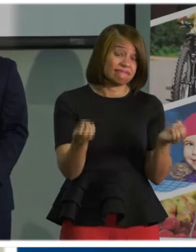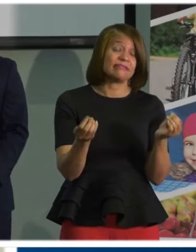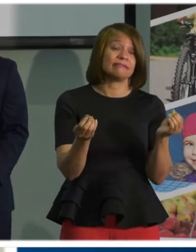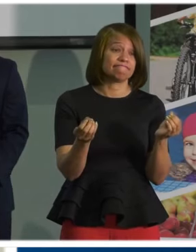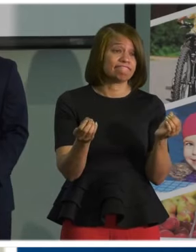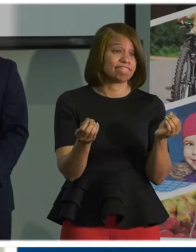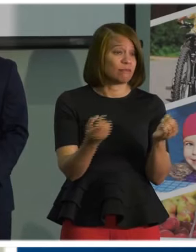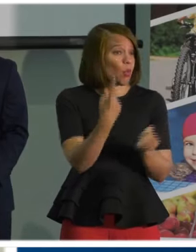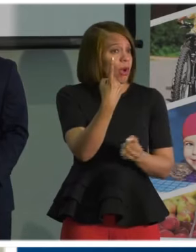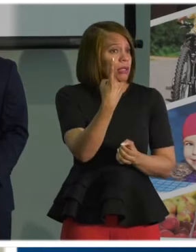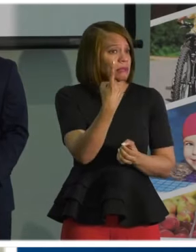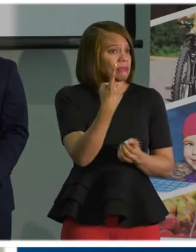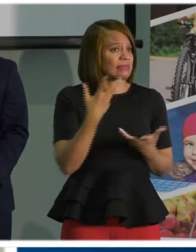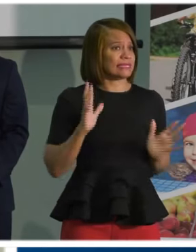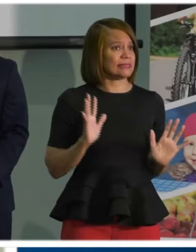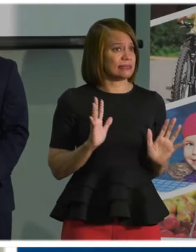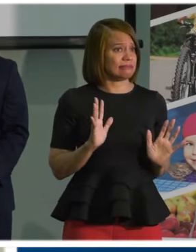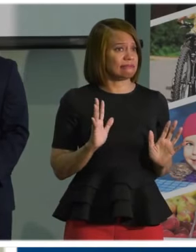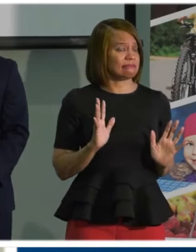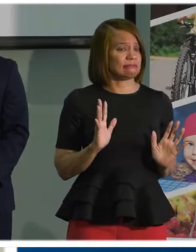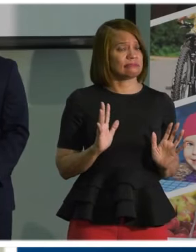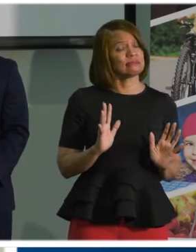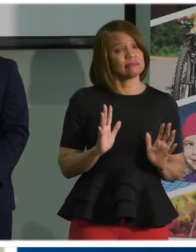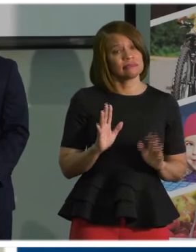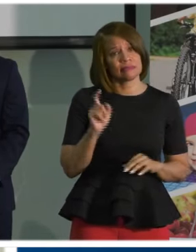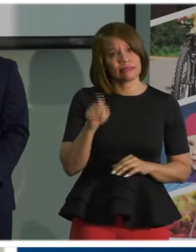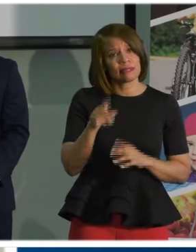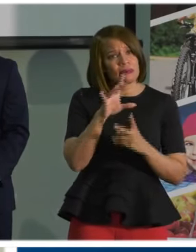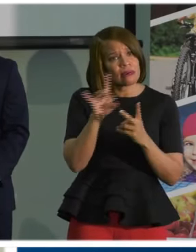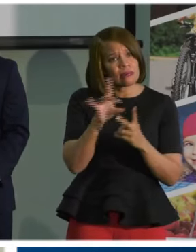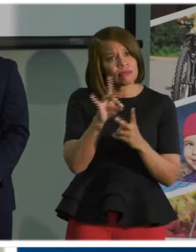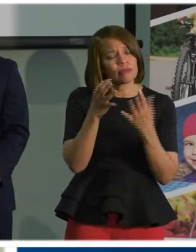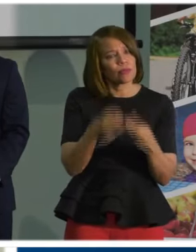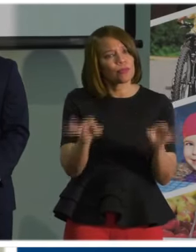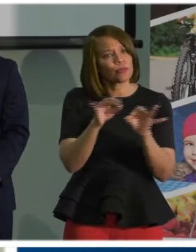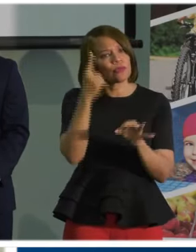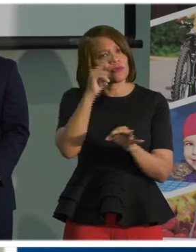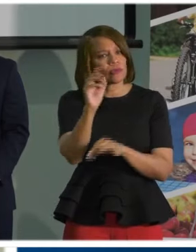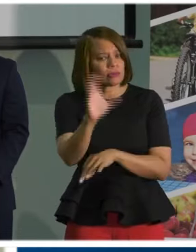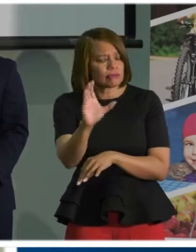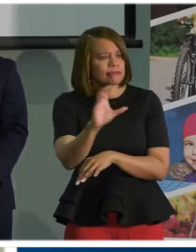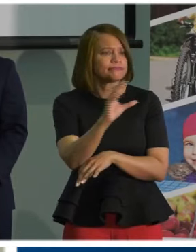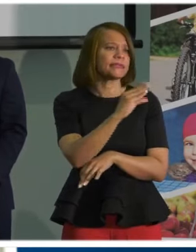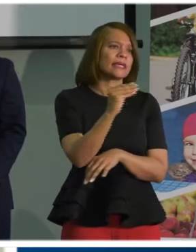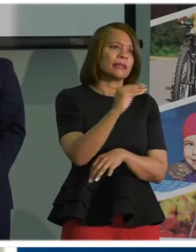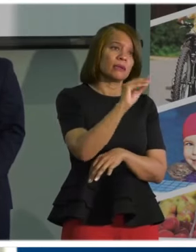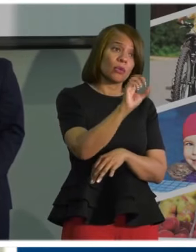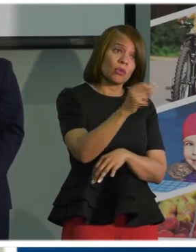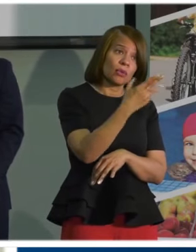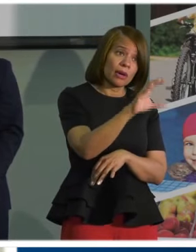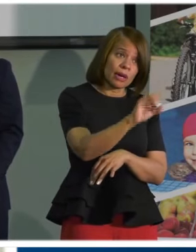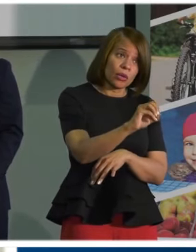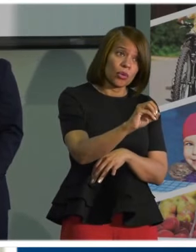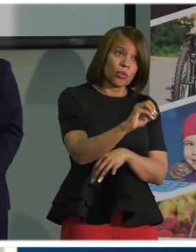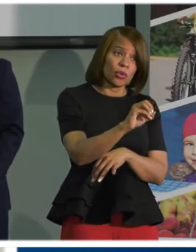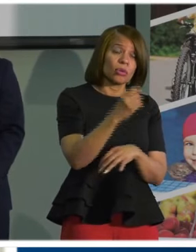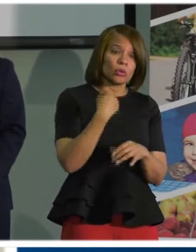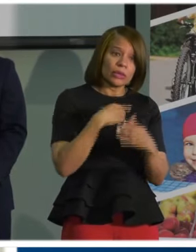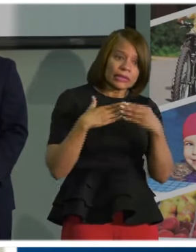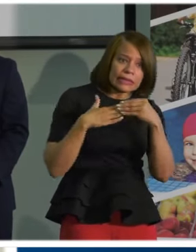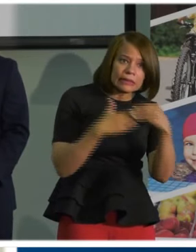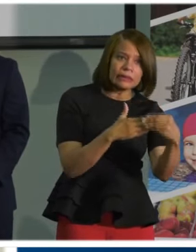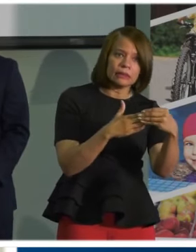This is the right option to make sure that in Columbus and in Ohio, we continue to lead by